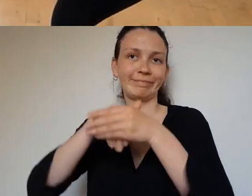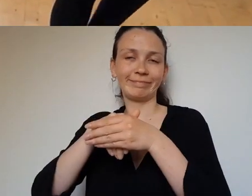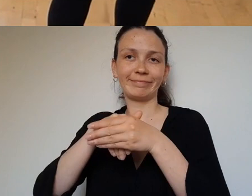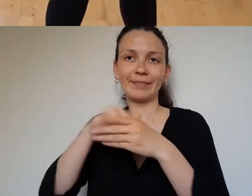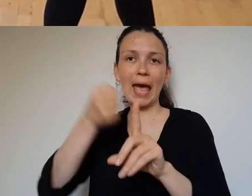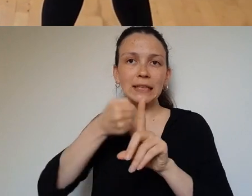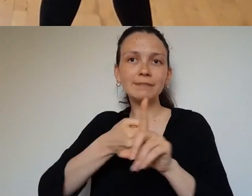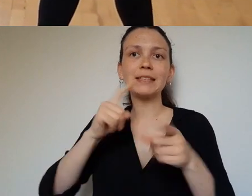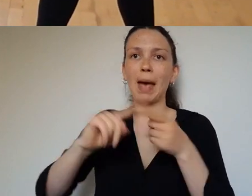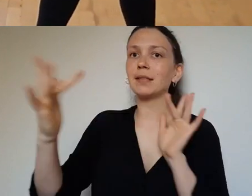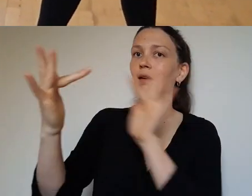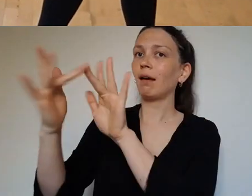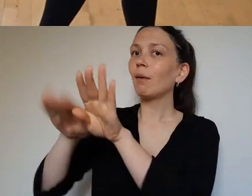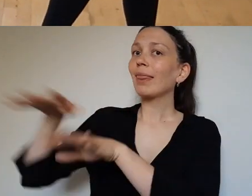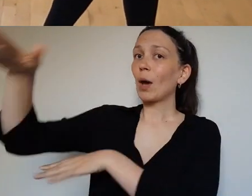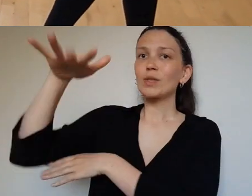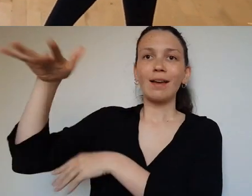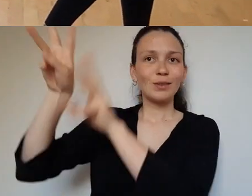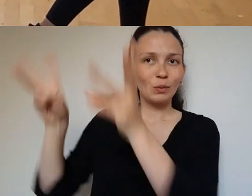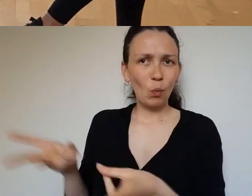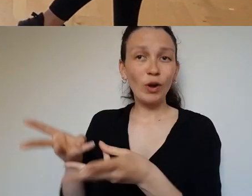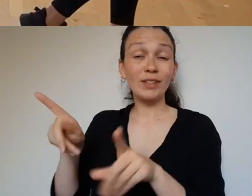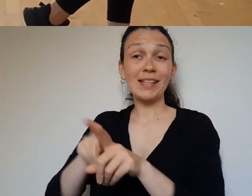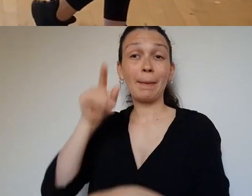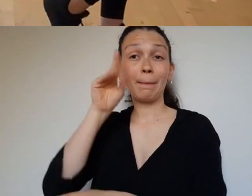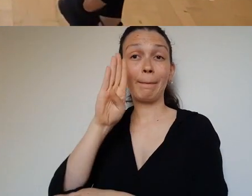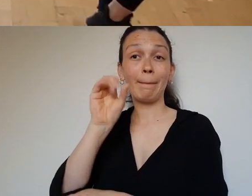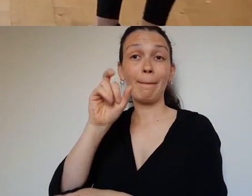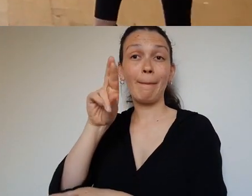authentically with the outside world, as Pierre Bourdieu would have us do.